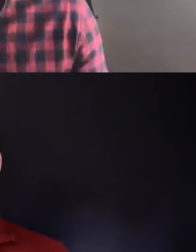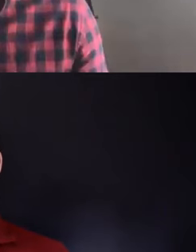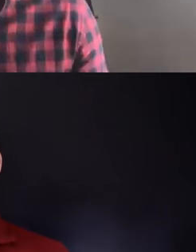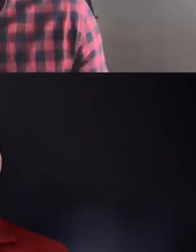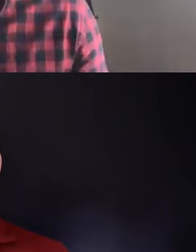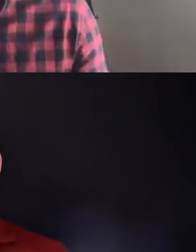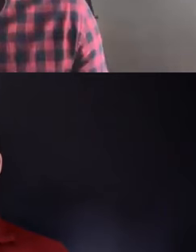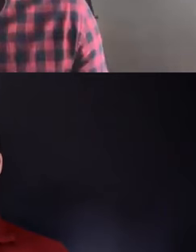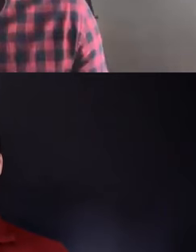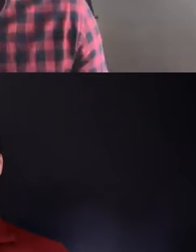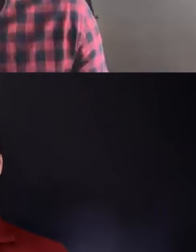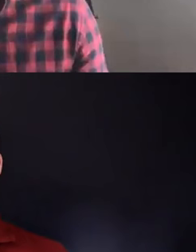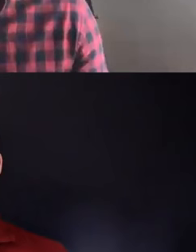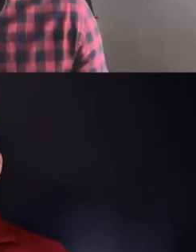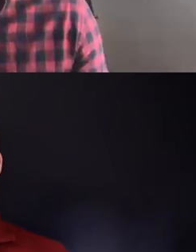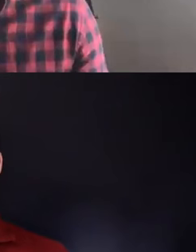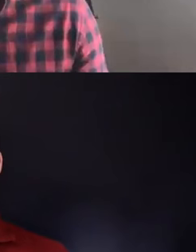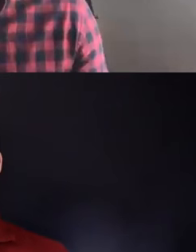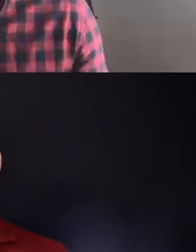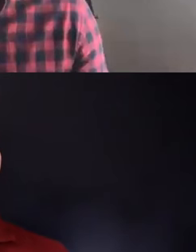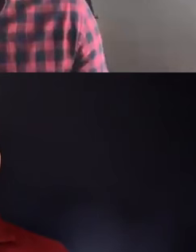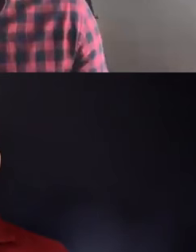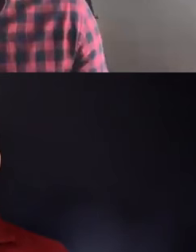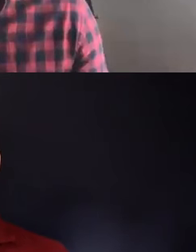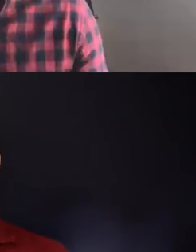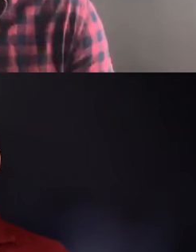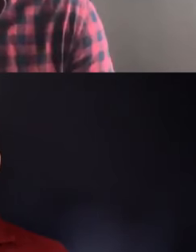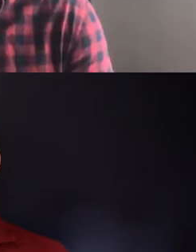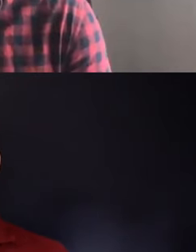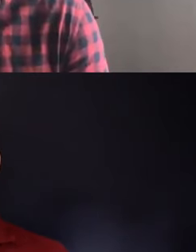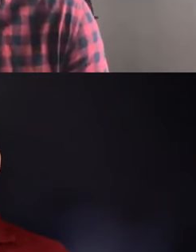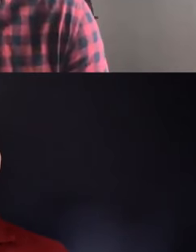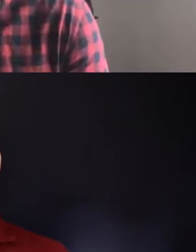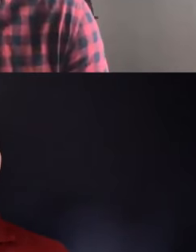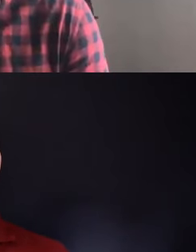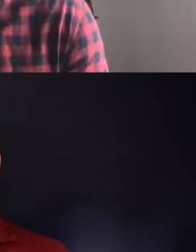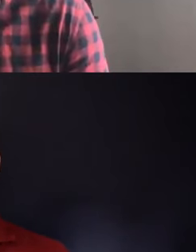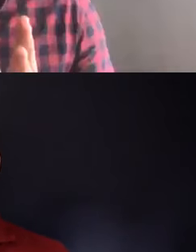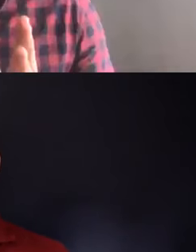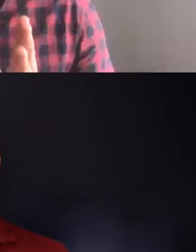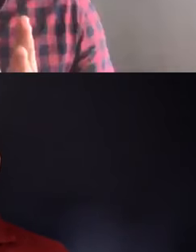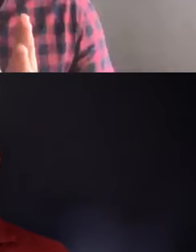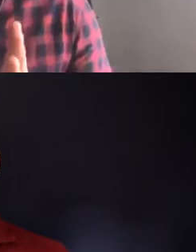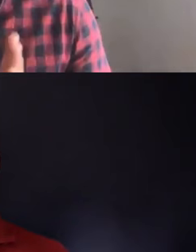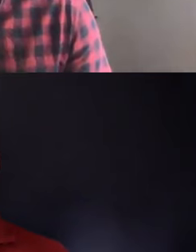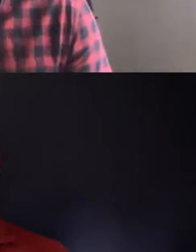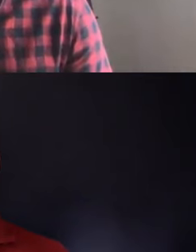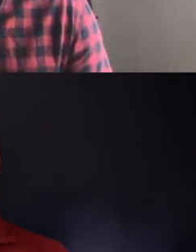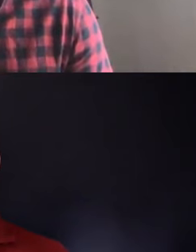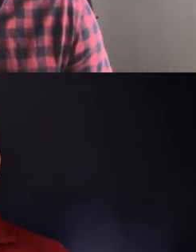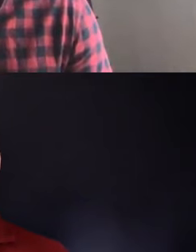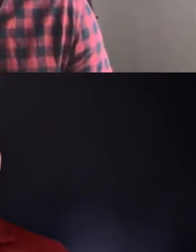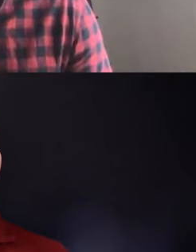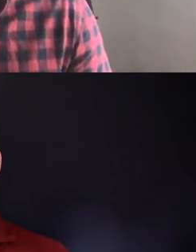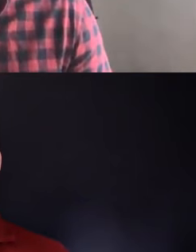think, a clear benefit to professional linguistic inquiry, as well as to the lived experience of language